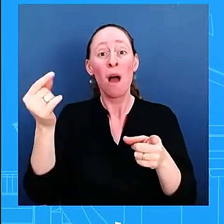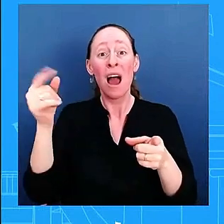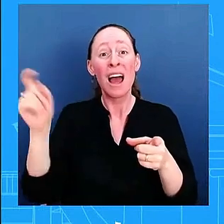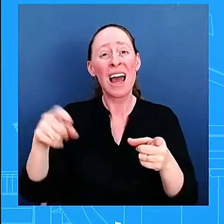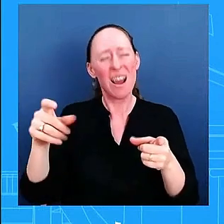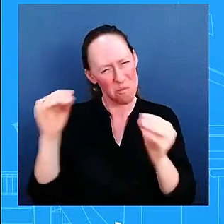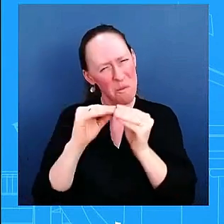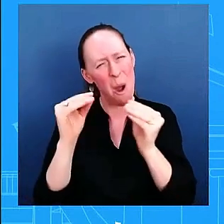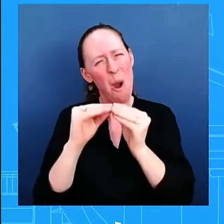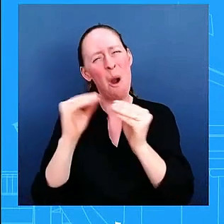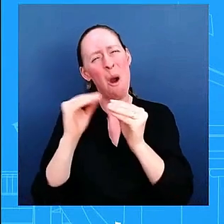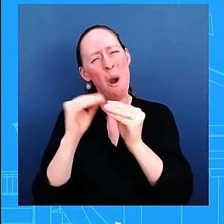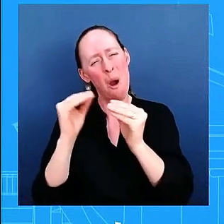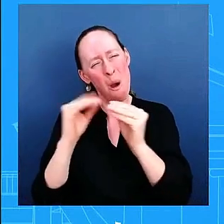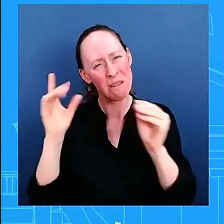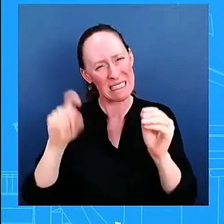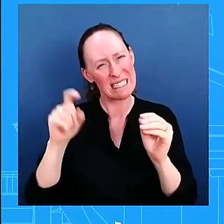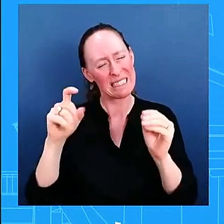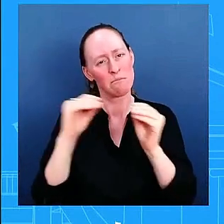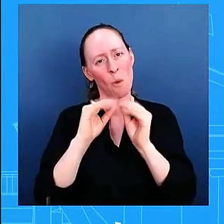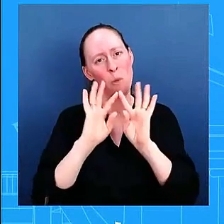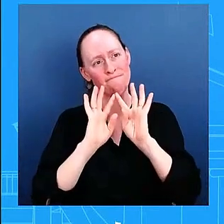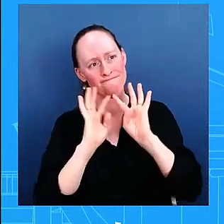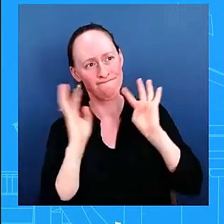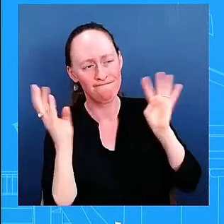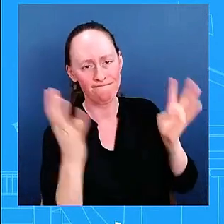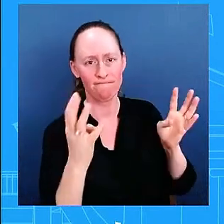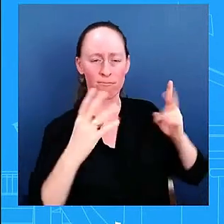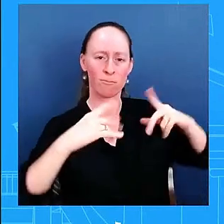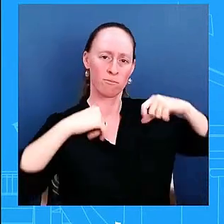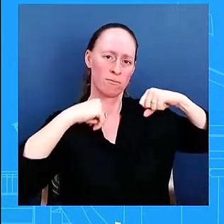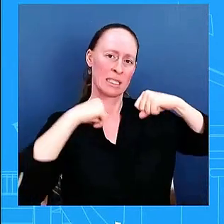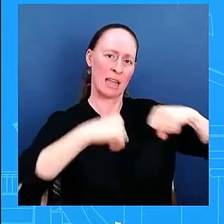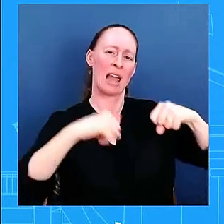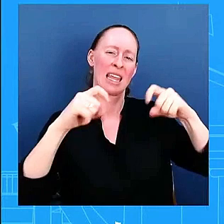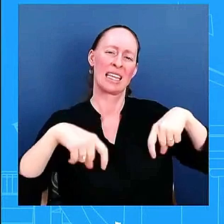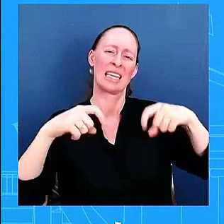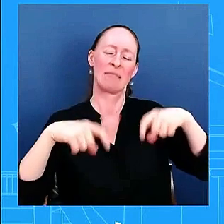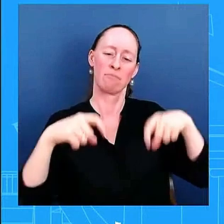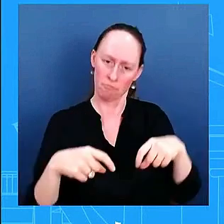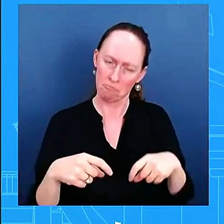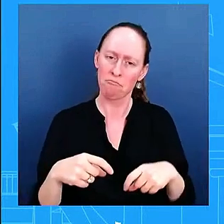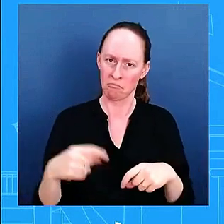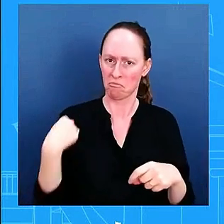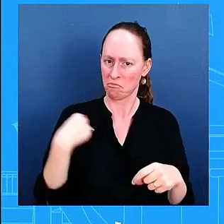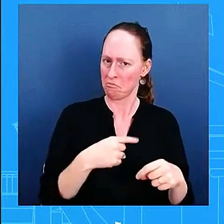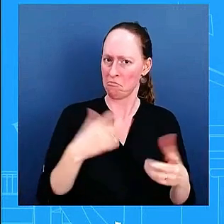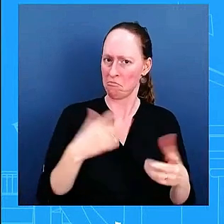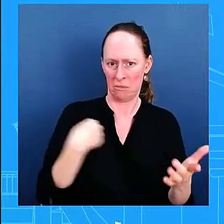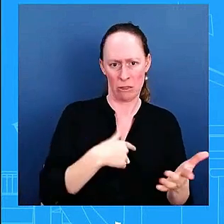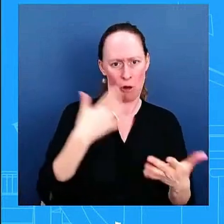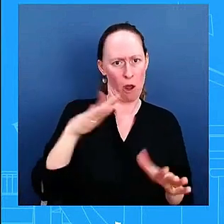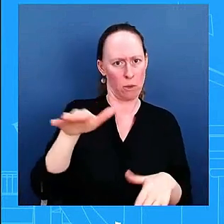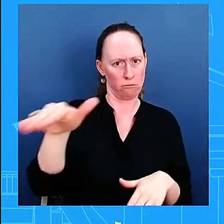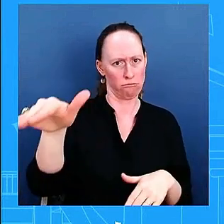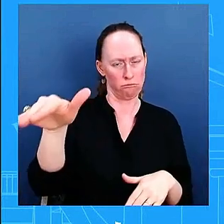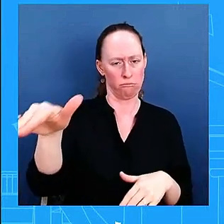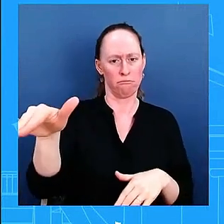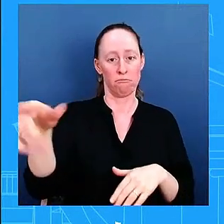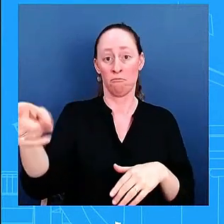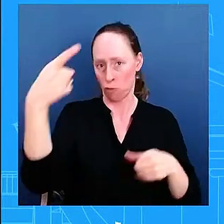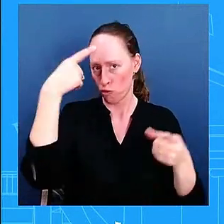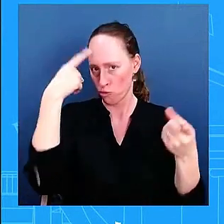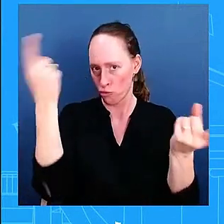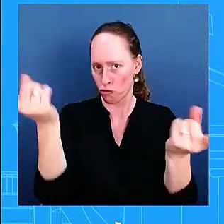president and so that is what uh that is what he's asked for we know that the secret service has made uh has made some changes uh